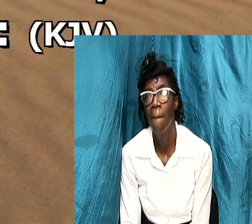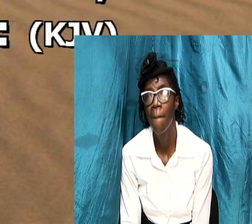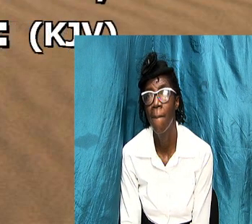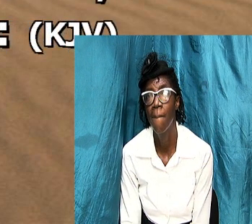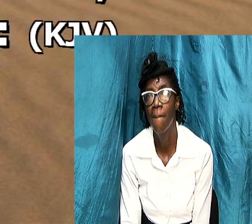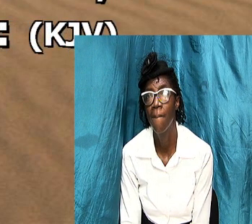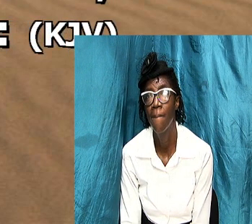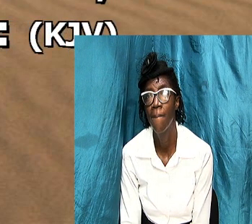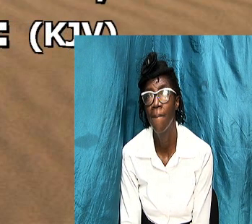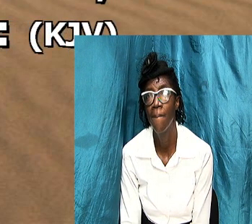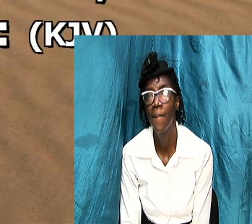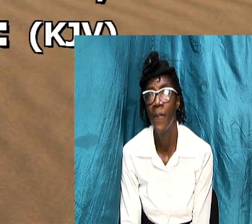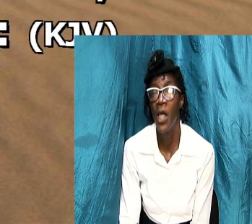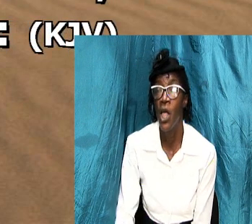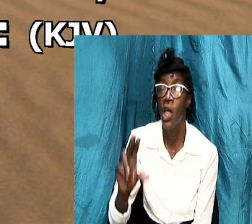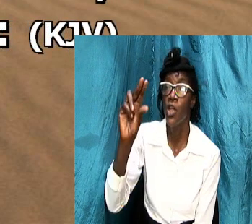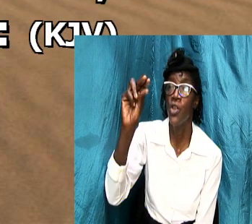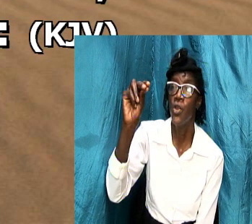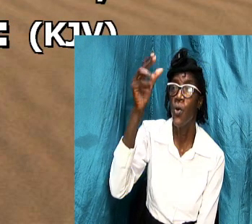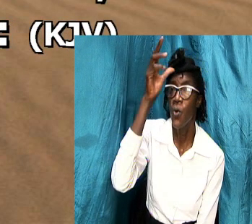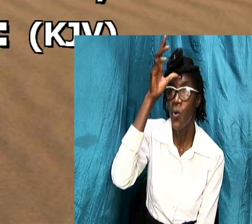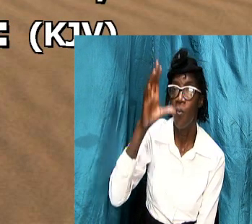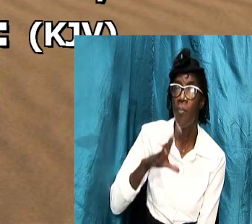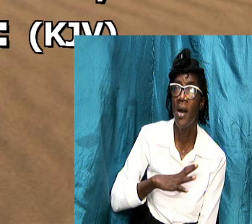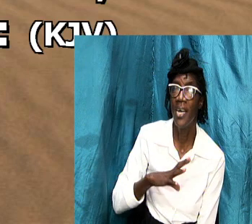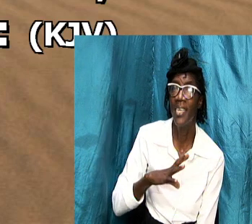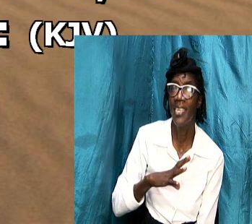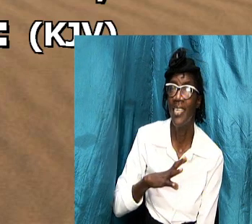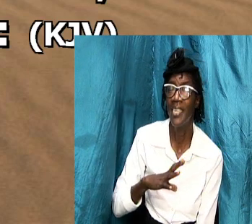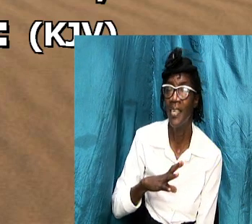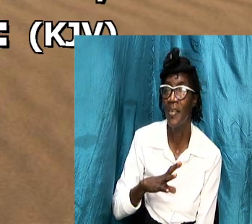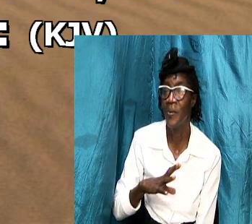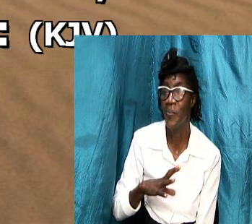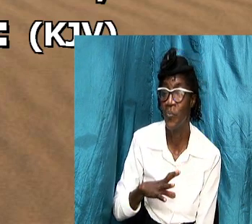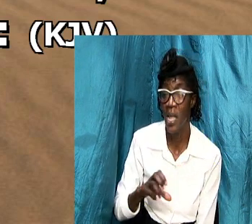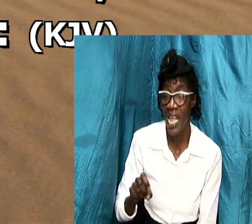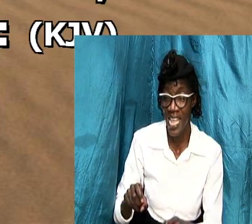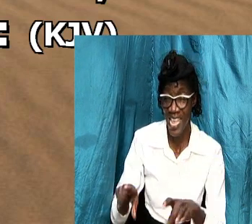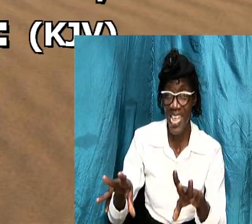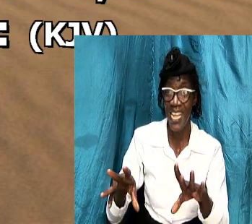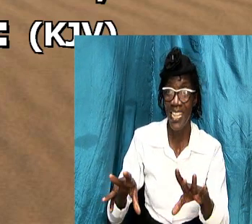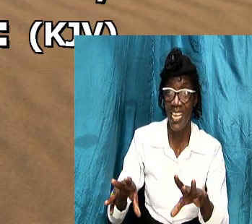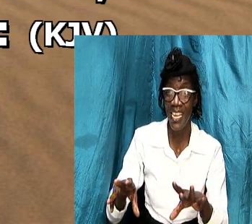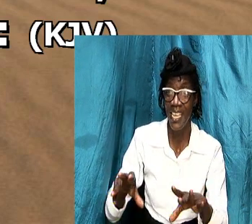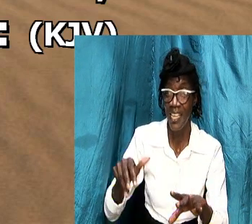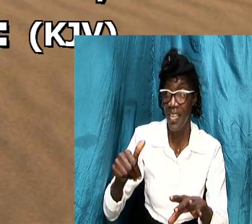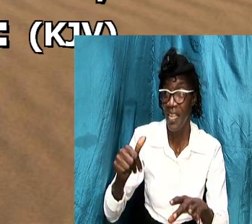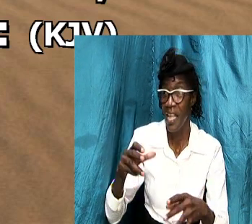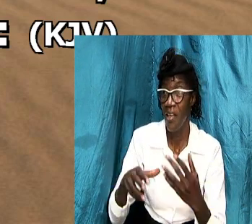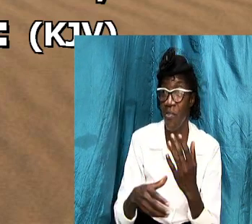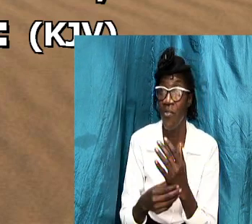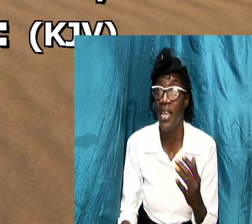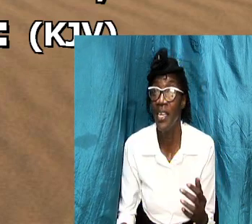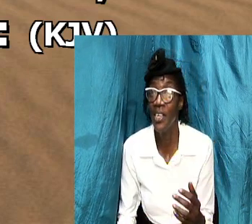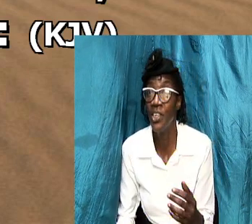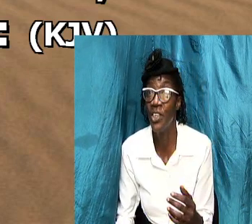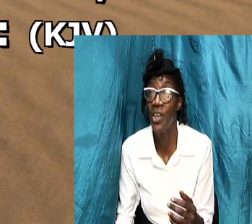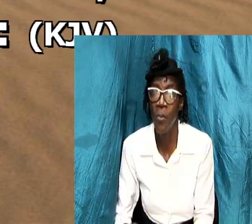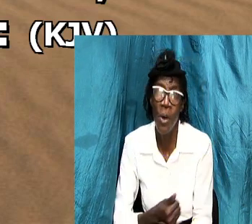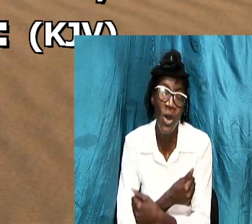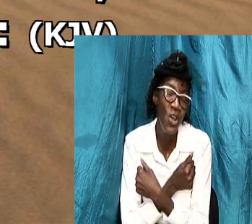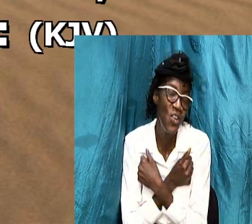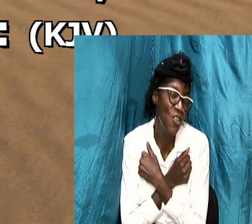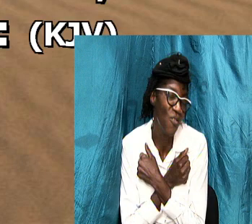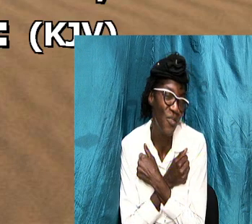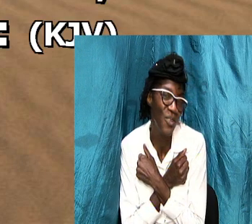for no man ever yet and we're talking about whoever yet hated his own flesh but nourisheth and cherished